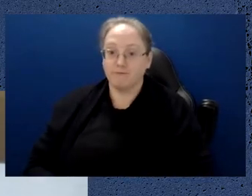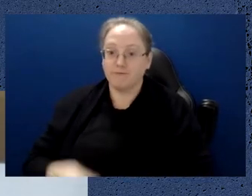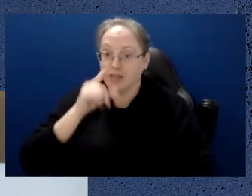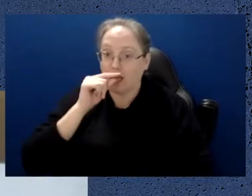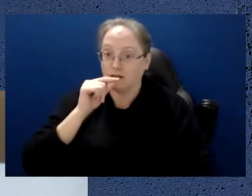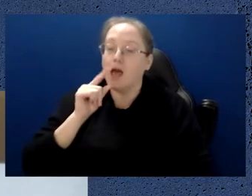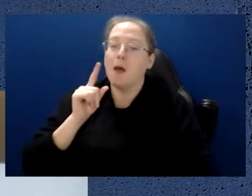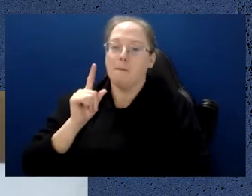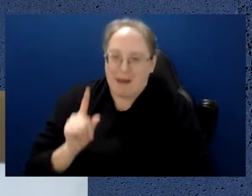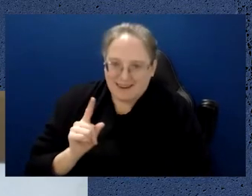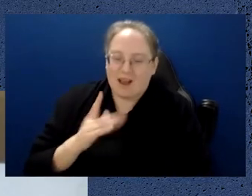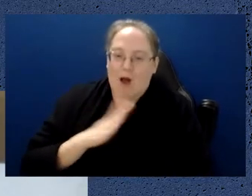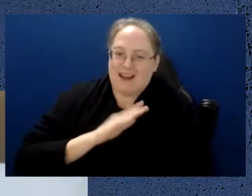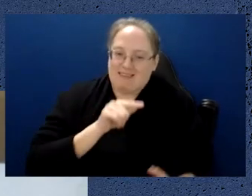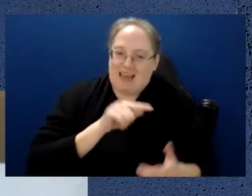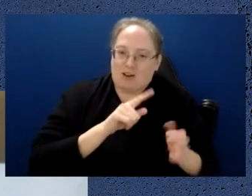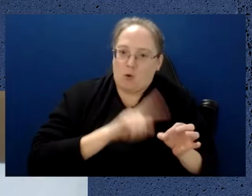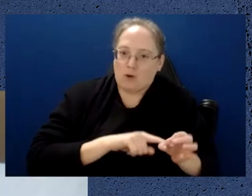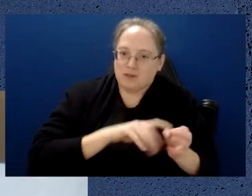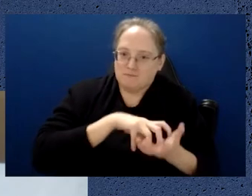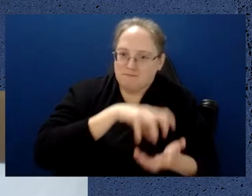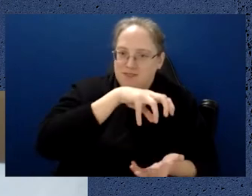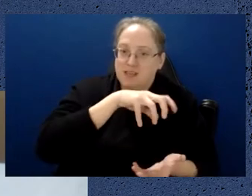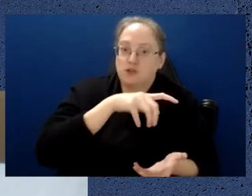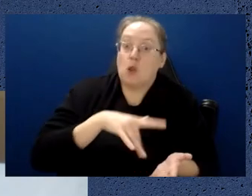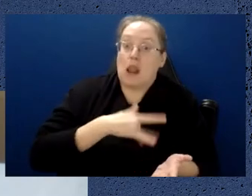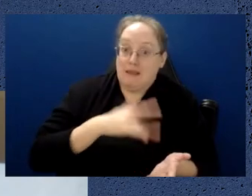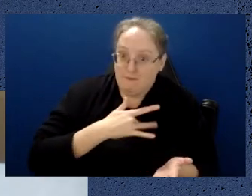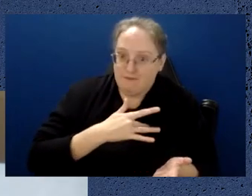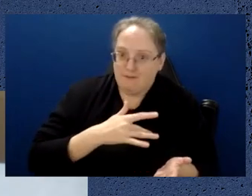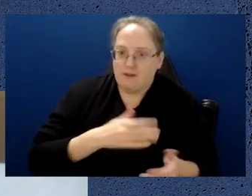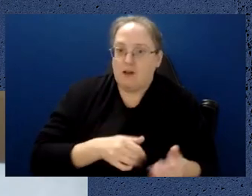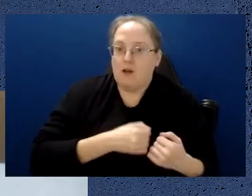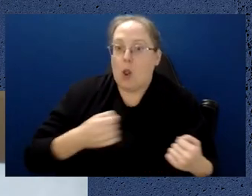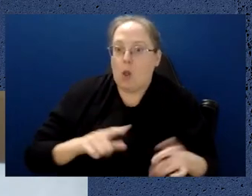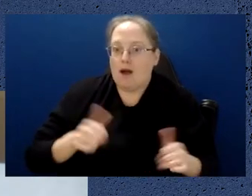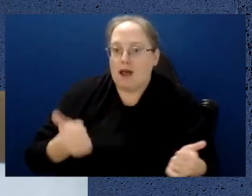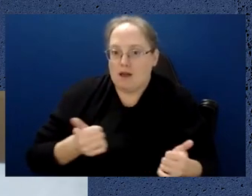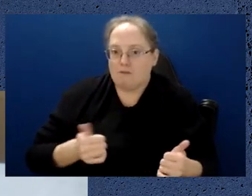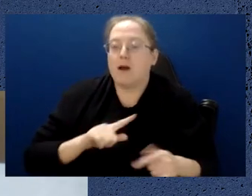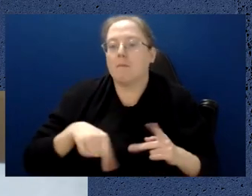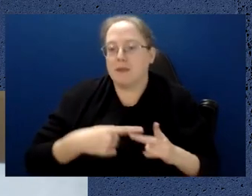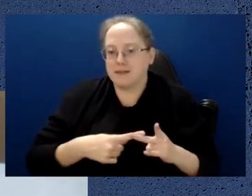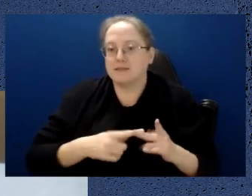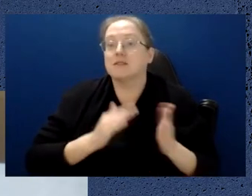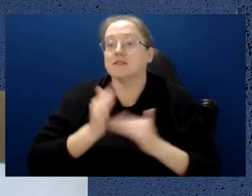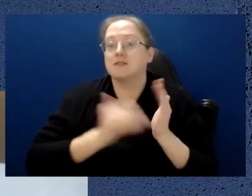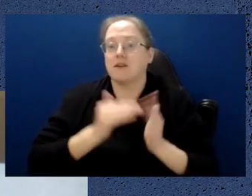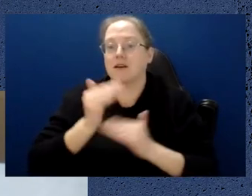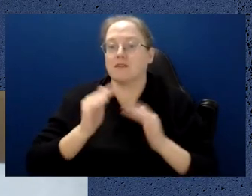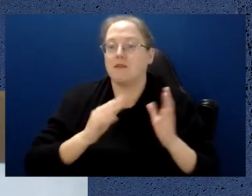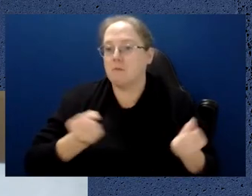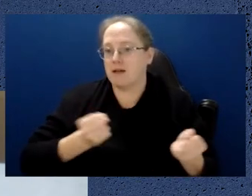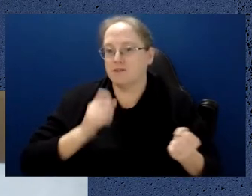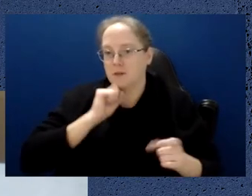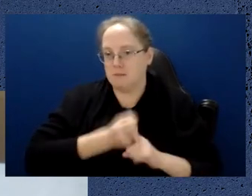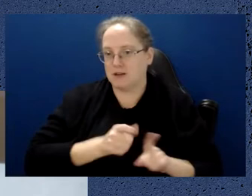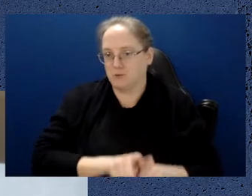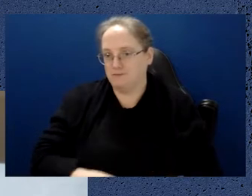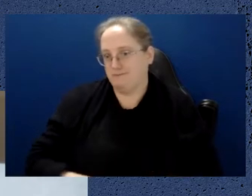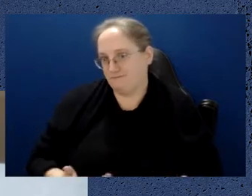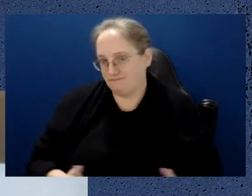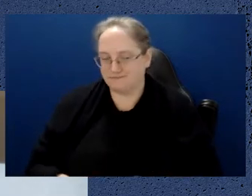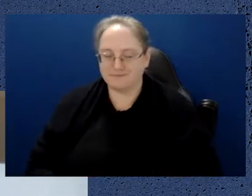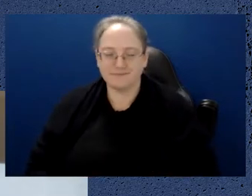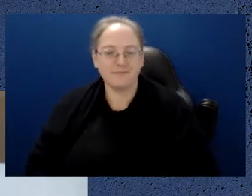Yes, that's true. Yes, but it requires a very long lifetime for a quantum mechanical object and it's kind of low bandwidth because you're limited by the size of the